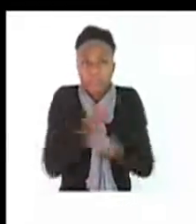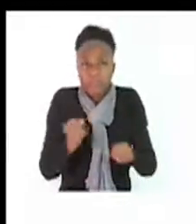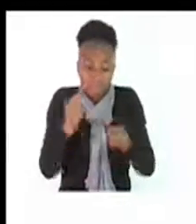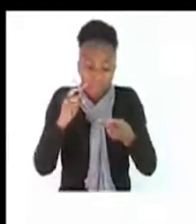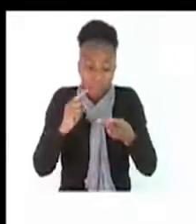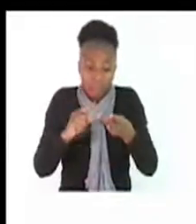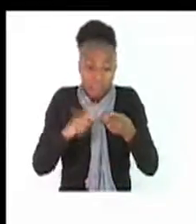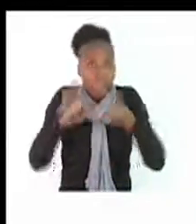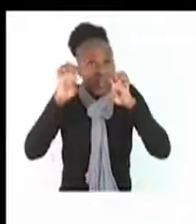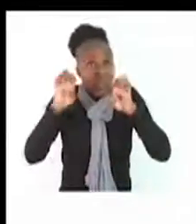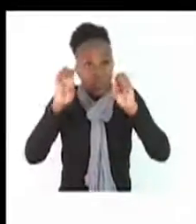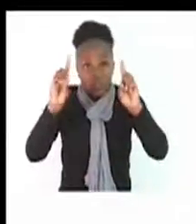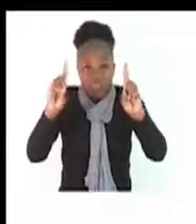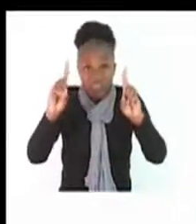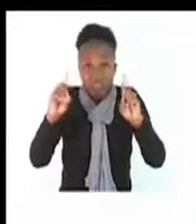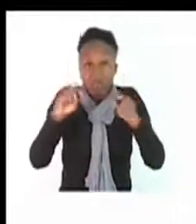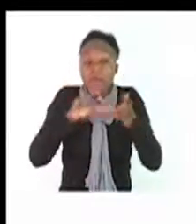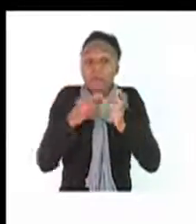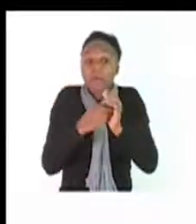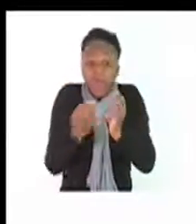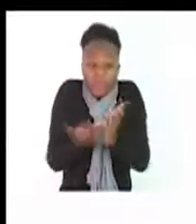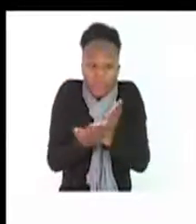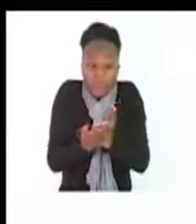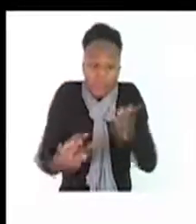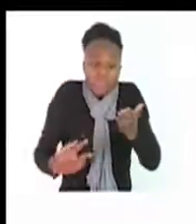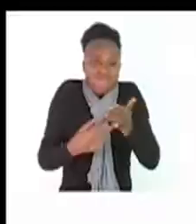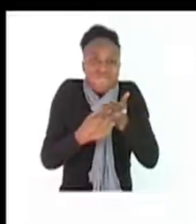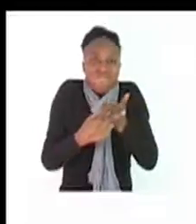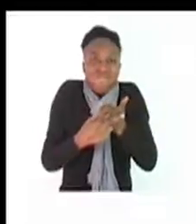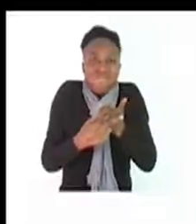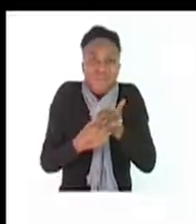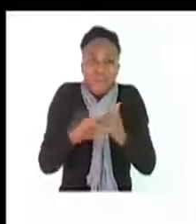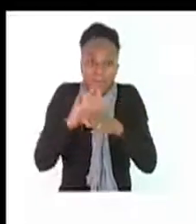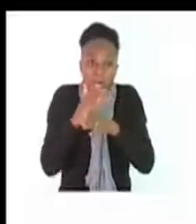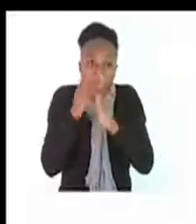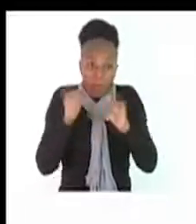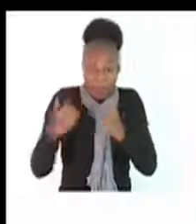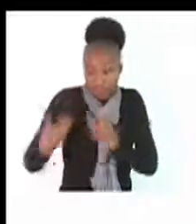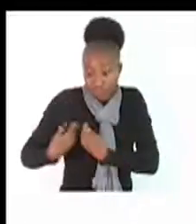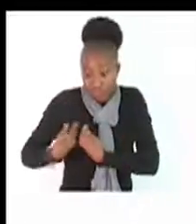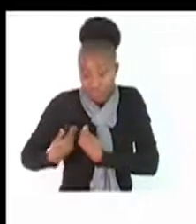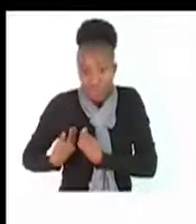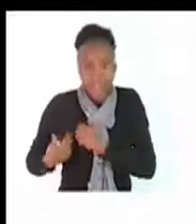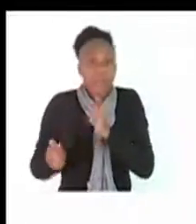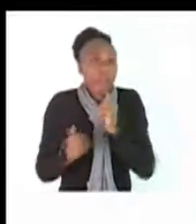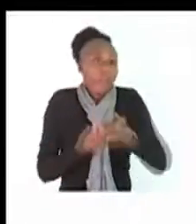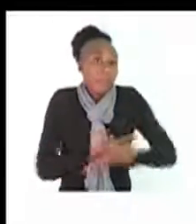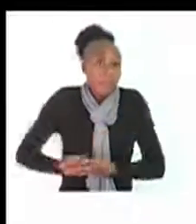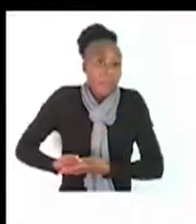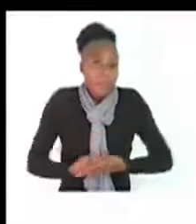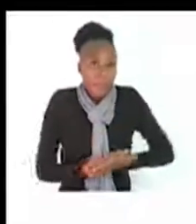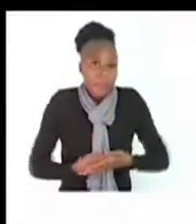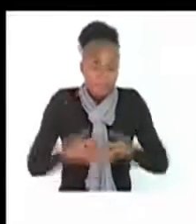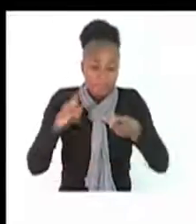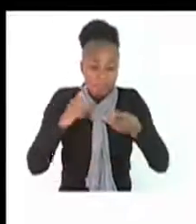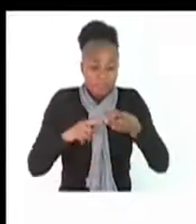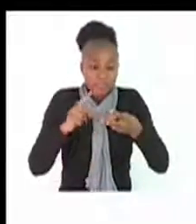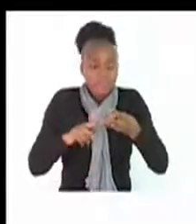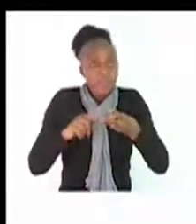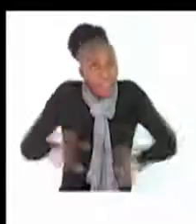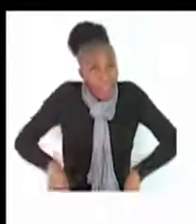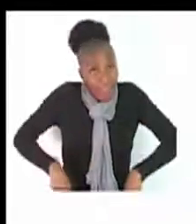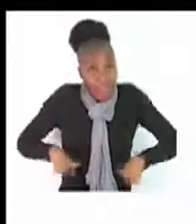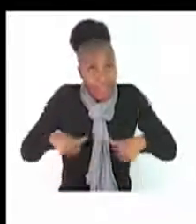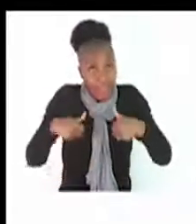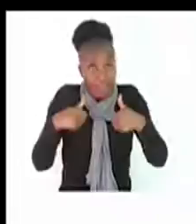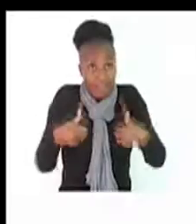A teenager might drop out of school to take care of a baby. Reason number three, for health reasons.